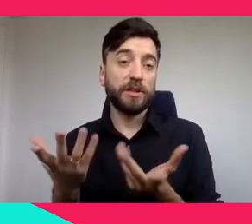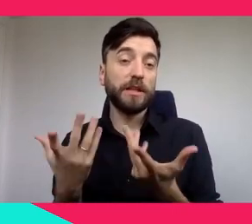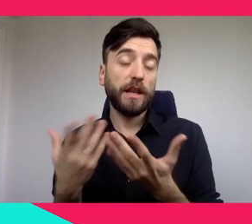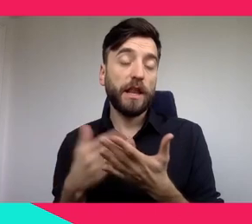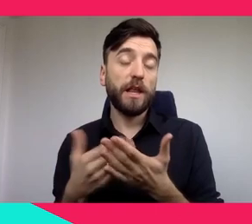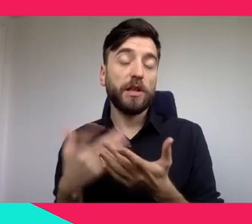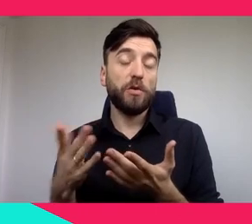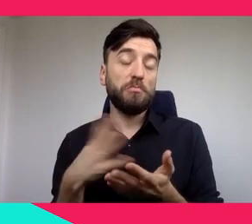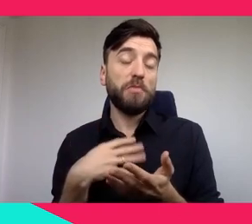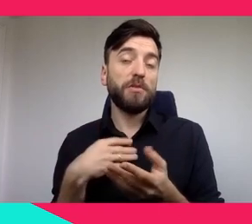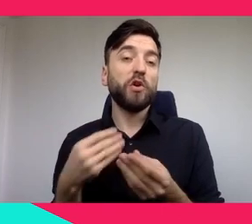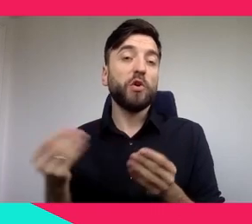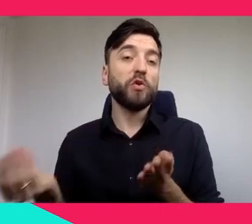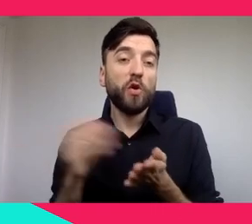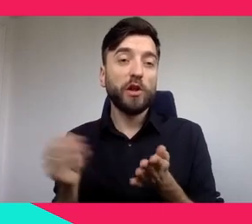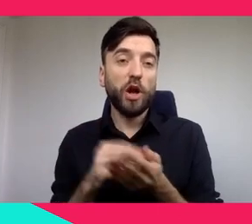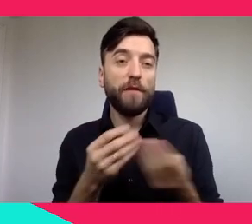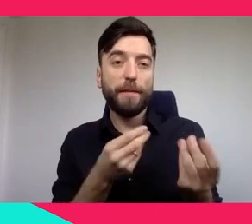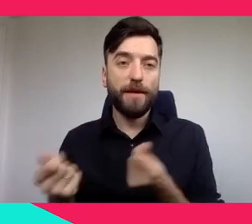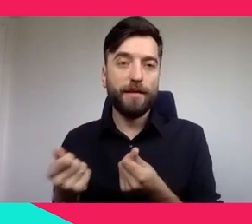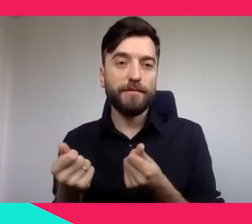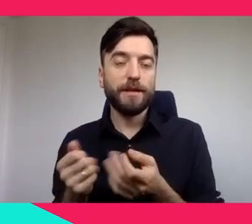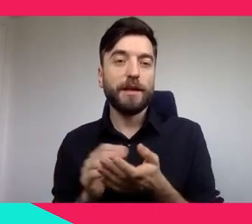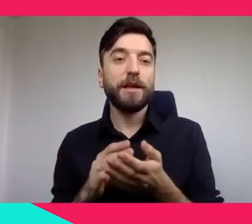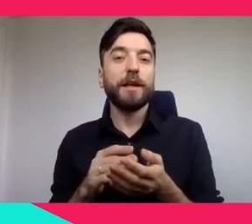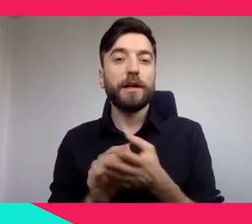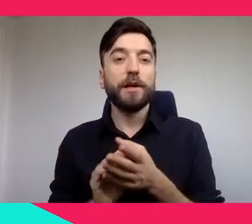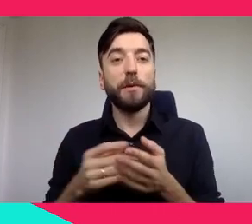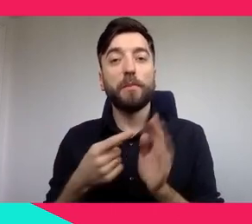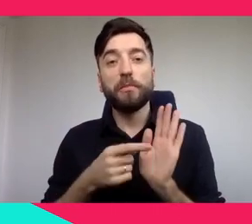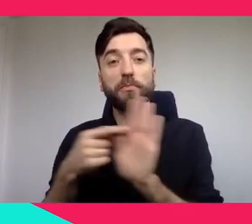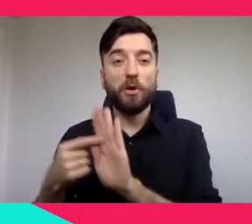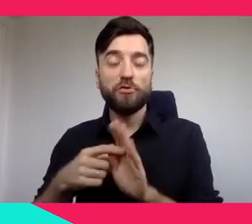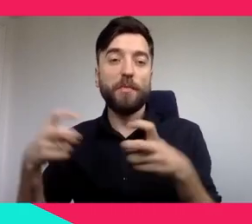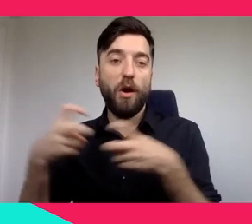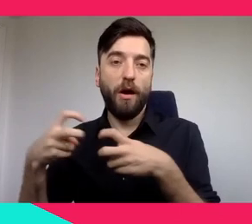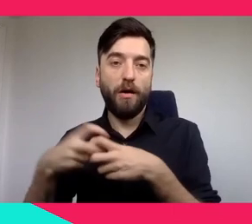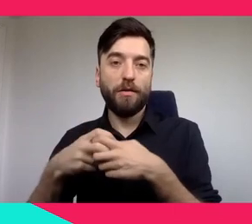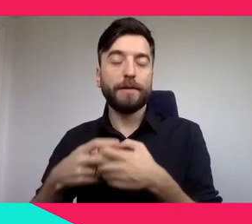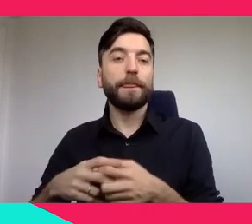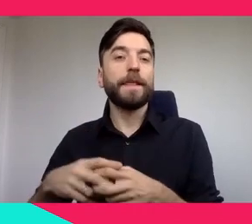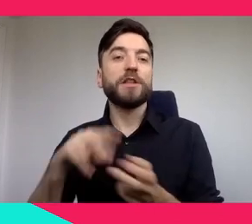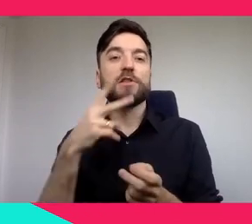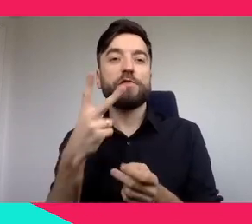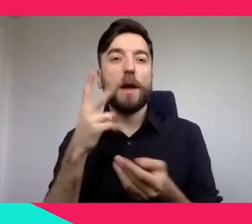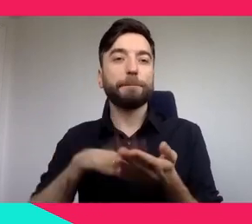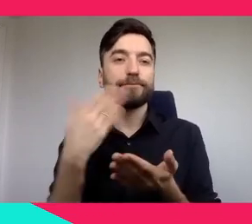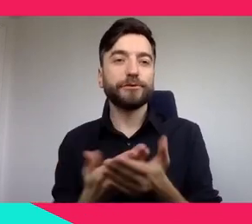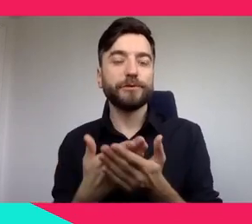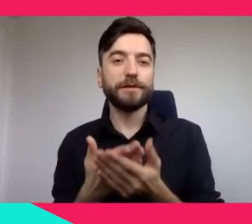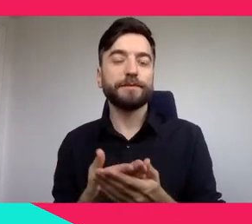few ideas and now let's see how the two examples I gave before match. Mona Lisa